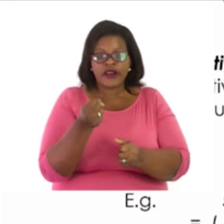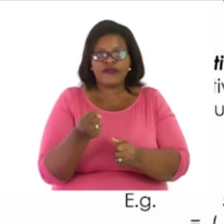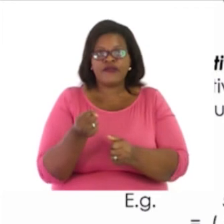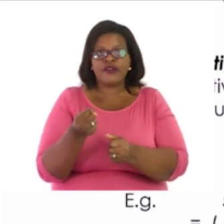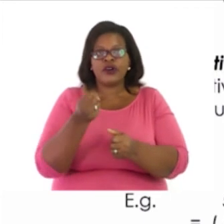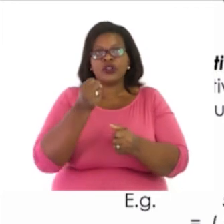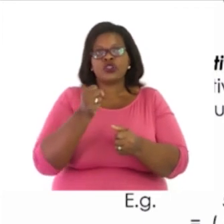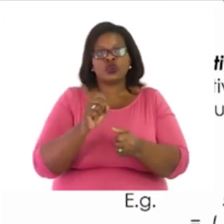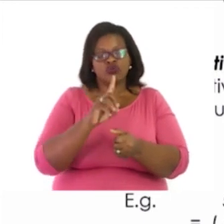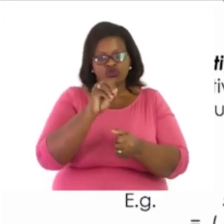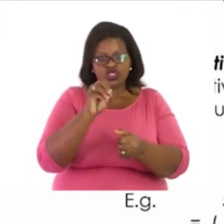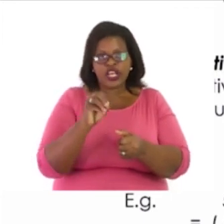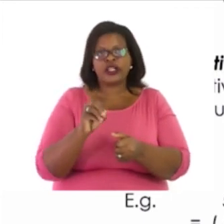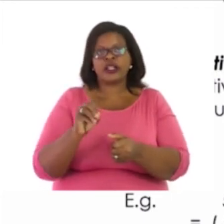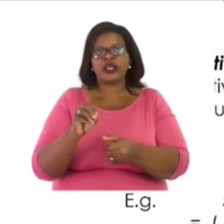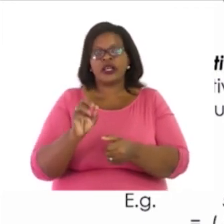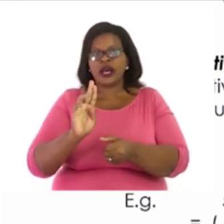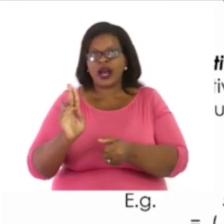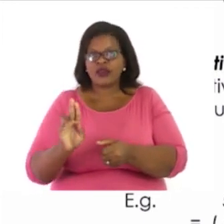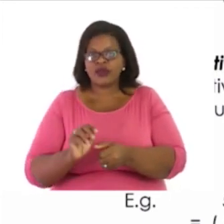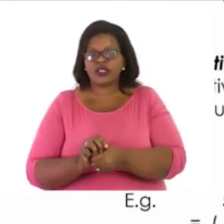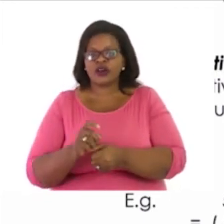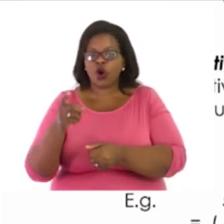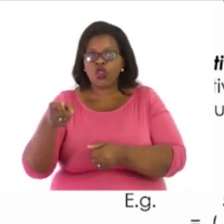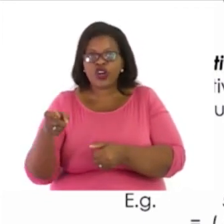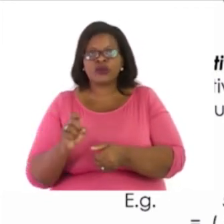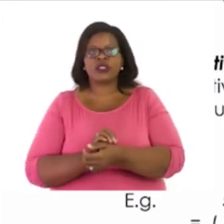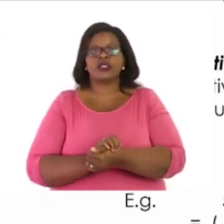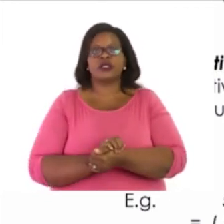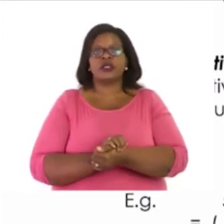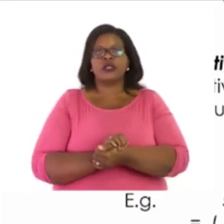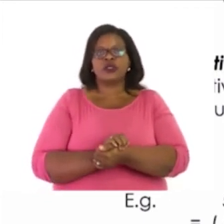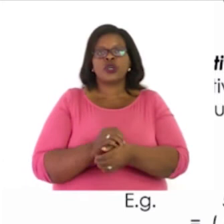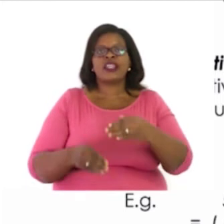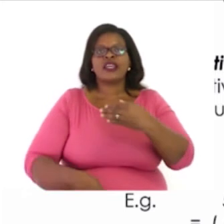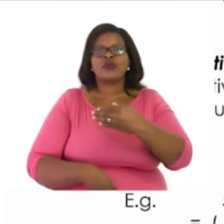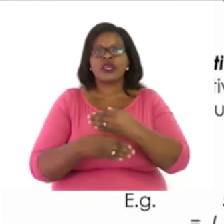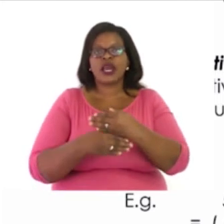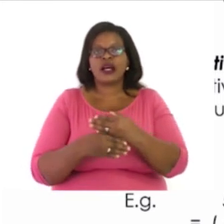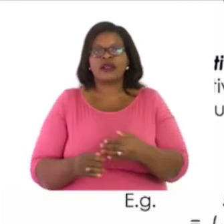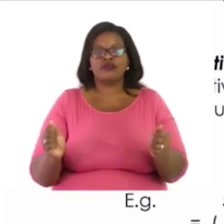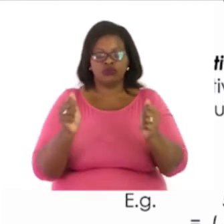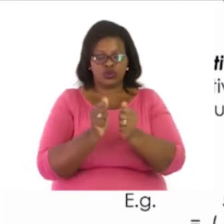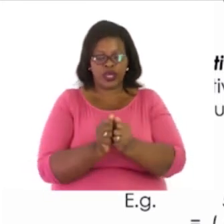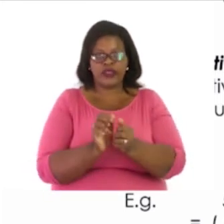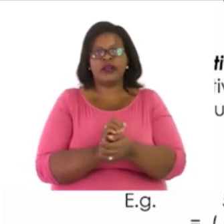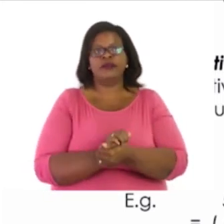or 1,000. And then, we add it to the rest of the numbers. Let's read again.